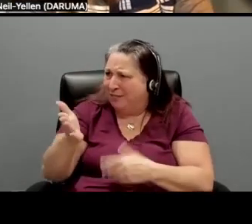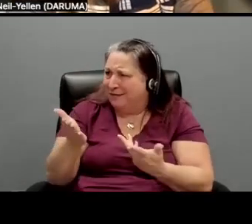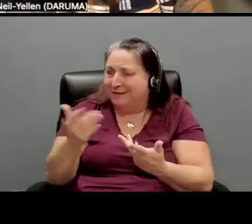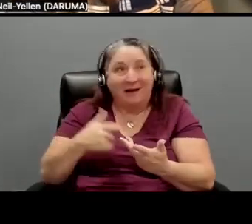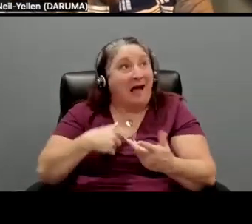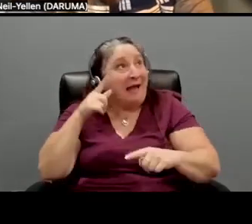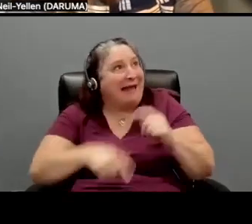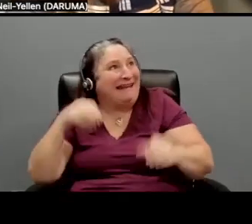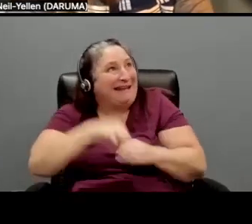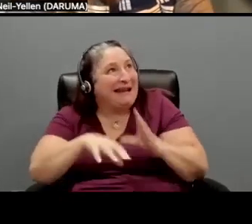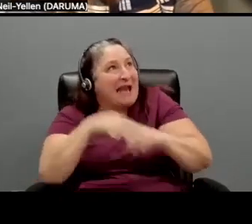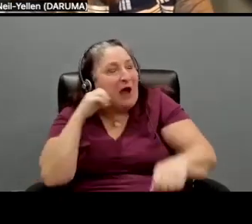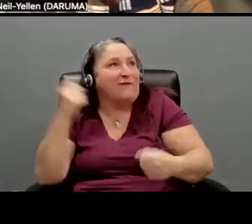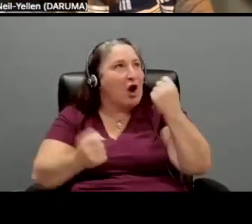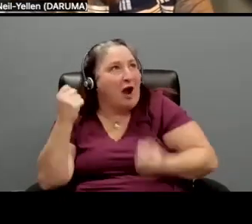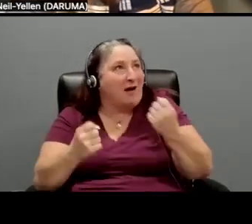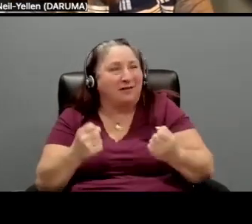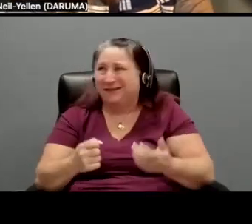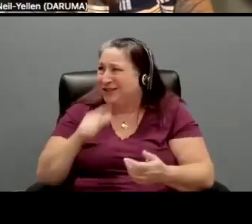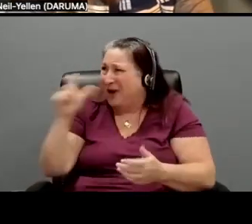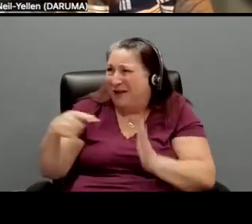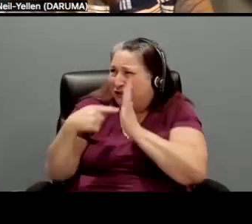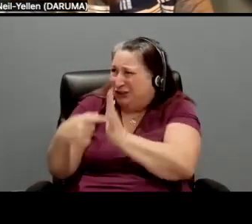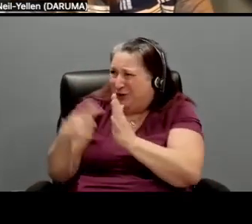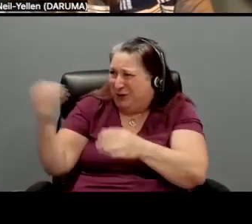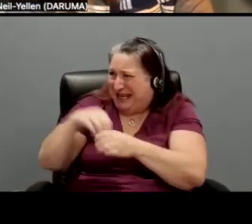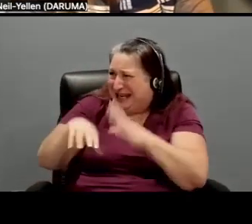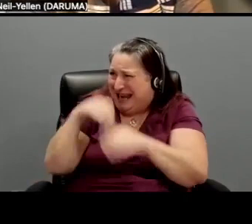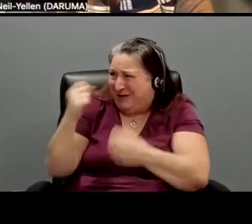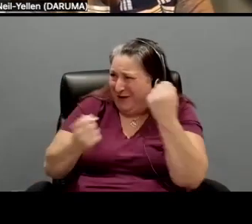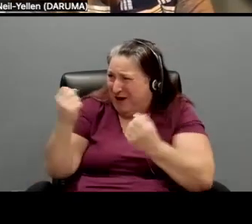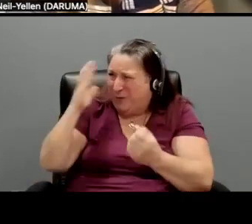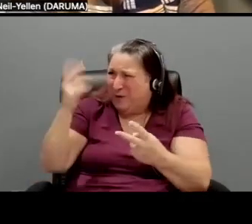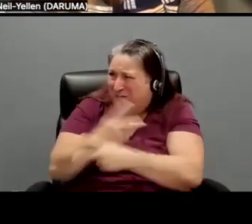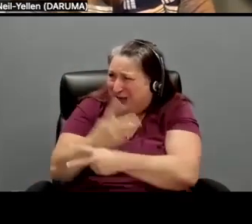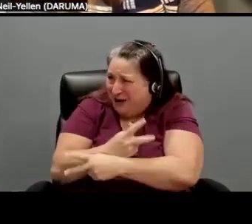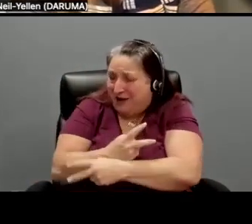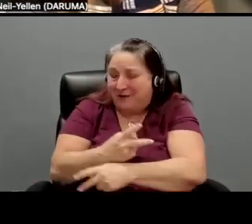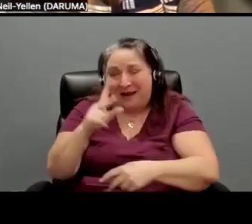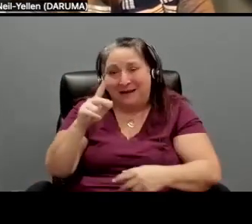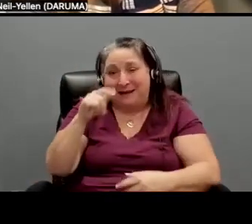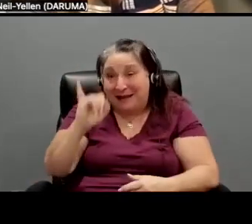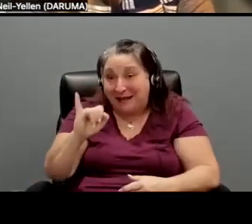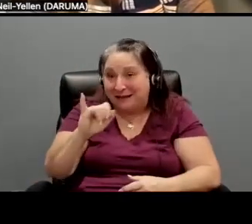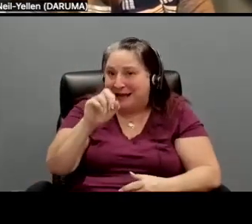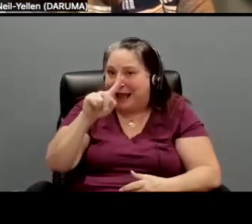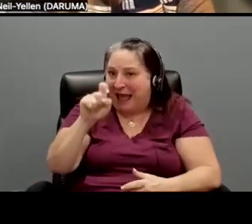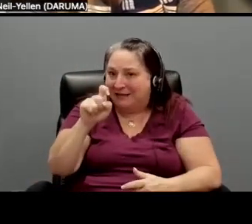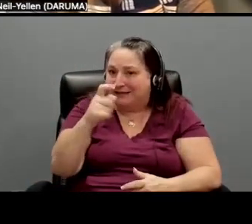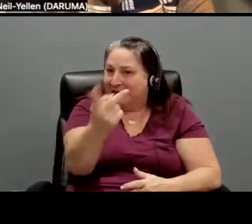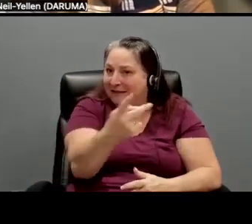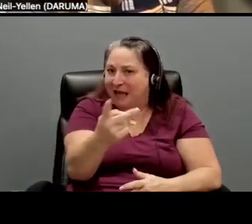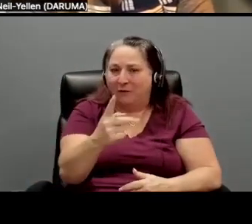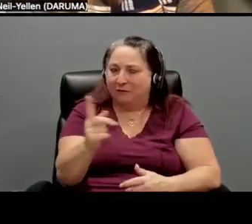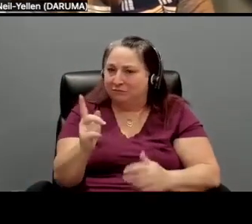I can't get in and out of a car. We don't need to see that. We'll figure that out. You know, and Kelly and Alex were so insistent that